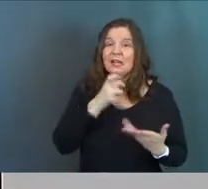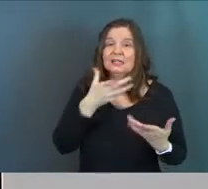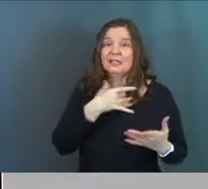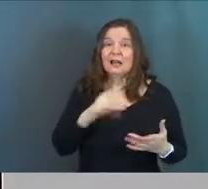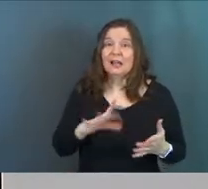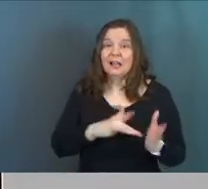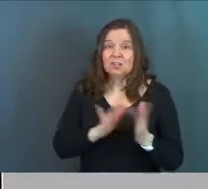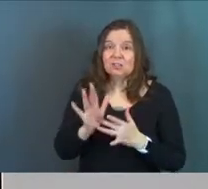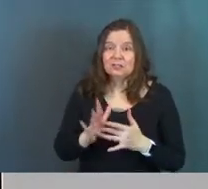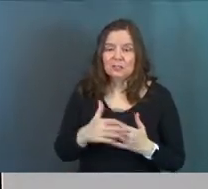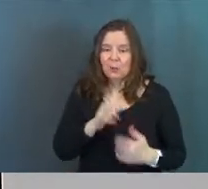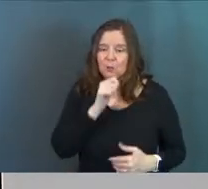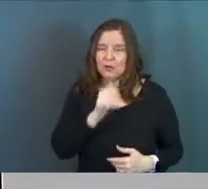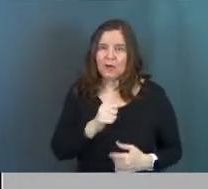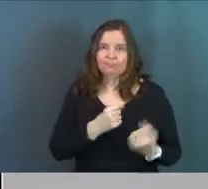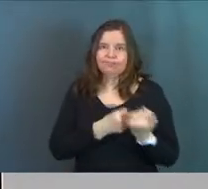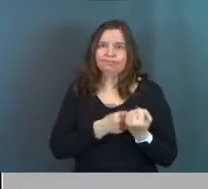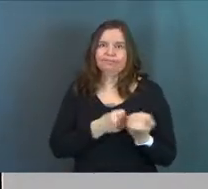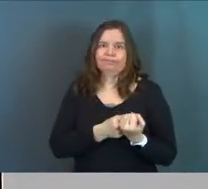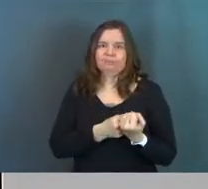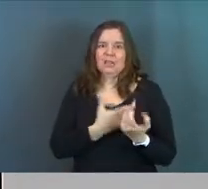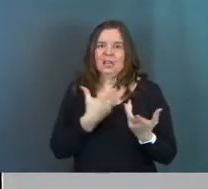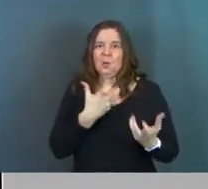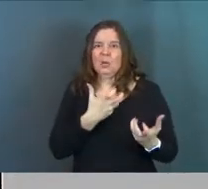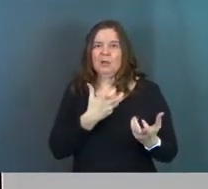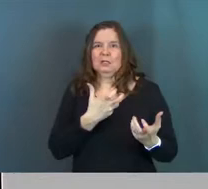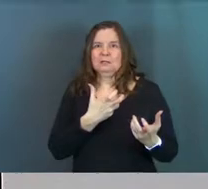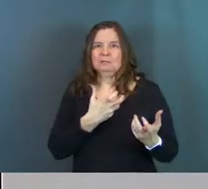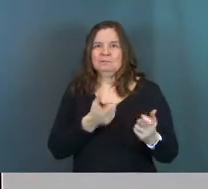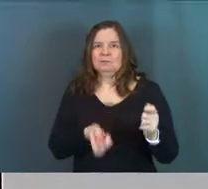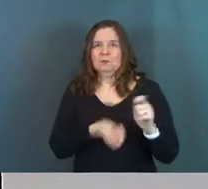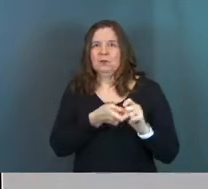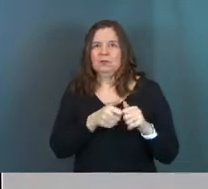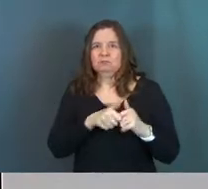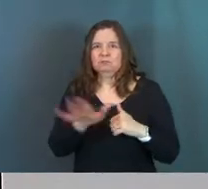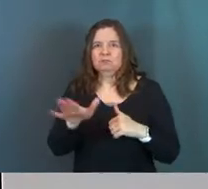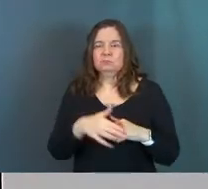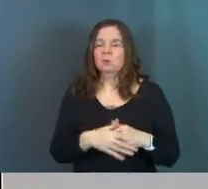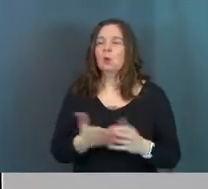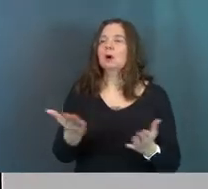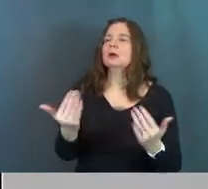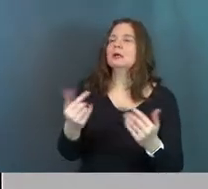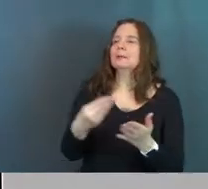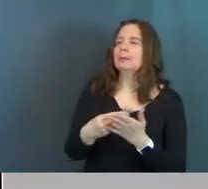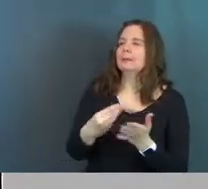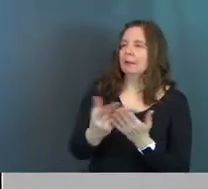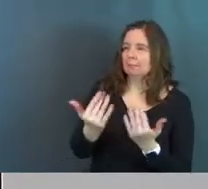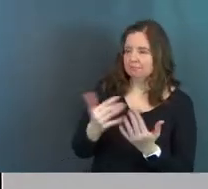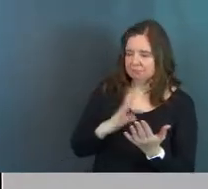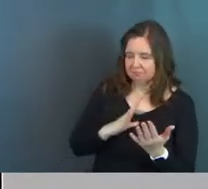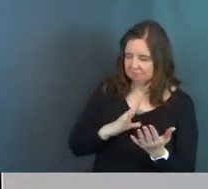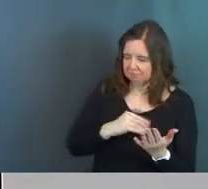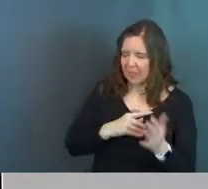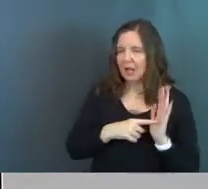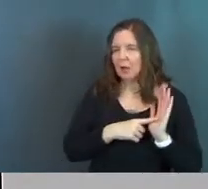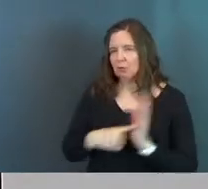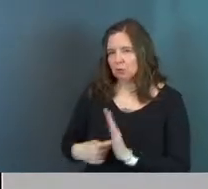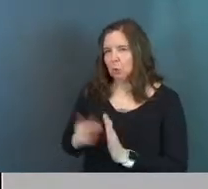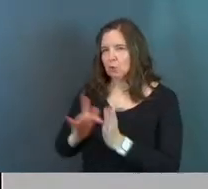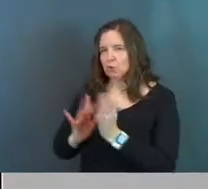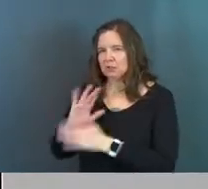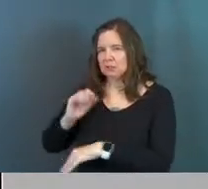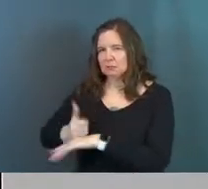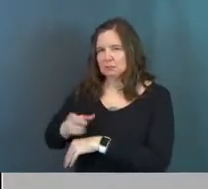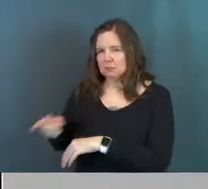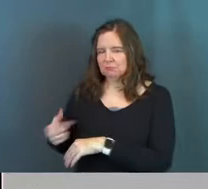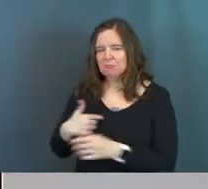like Jesus, right? They were not fans of Jesus. They wanted Jesus gone. And Judas is like, give me 30 pieces of silver. That's it. And I'll show you where he's